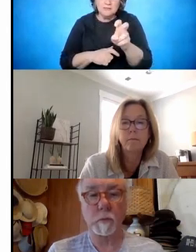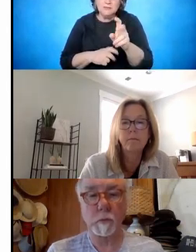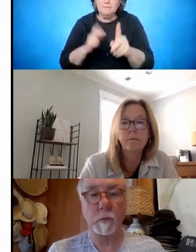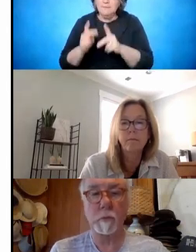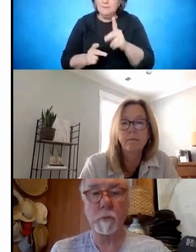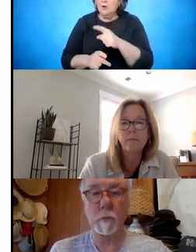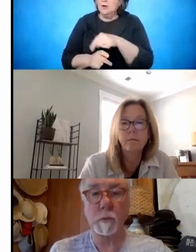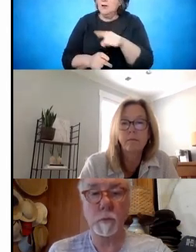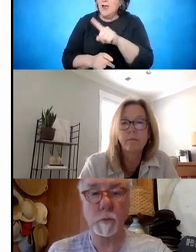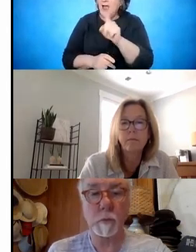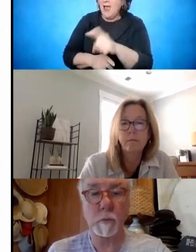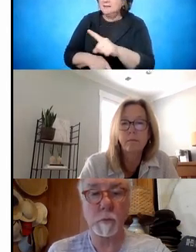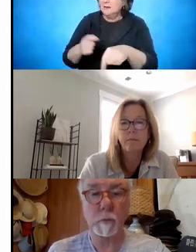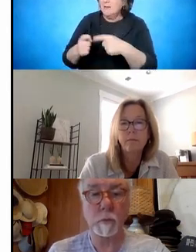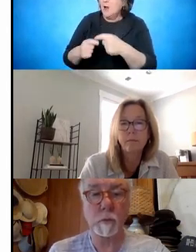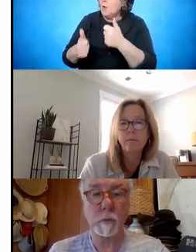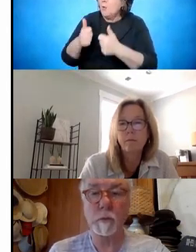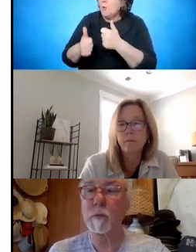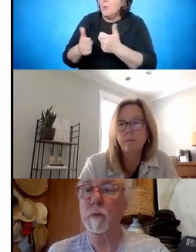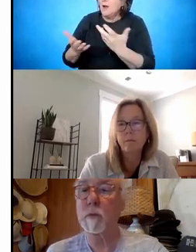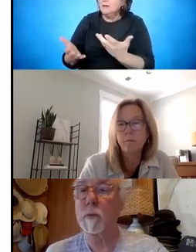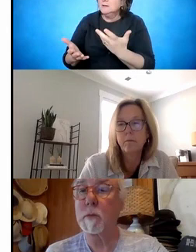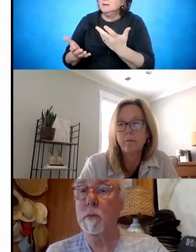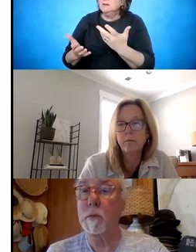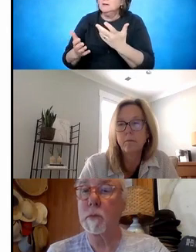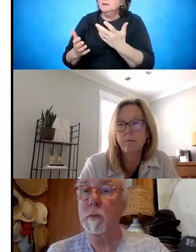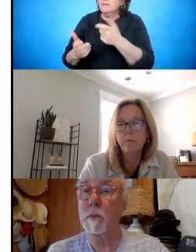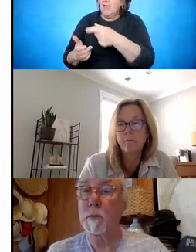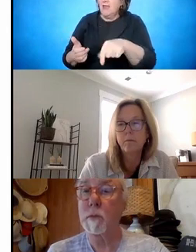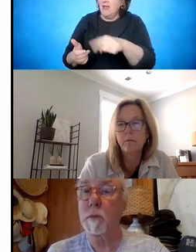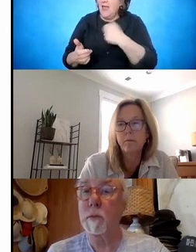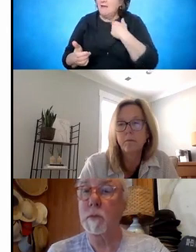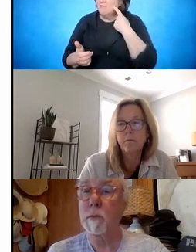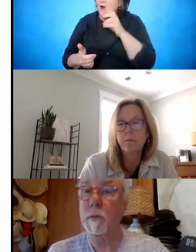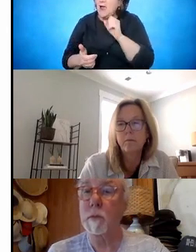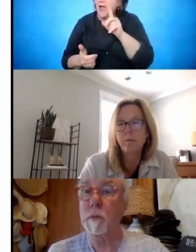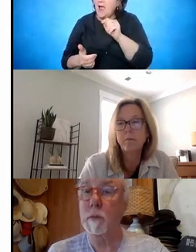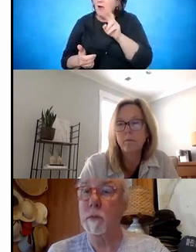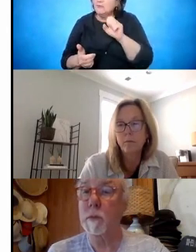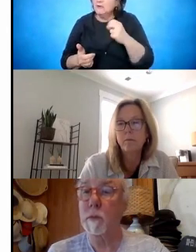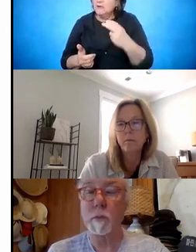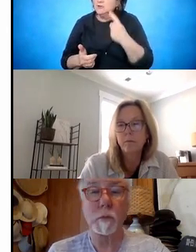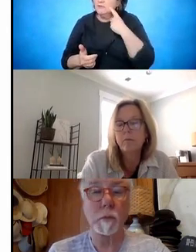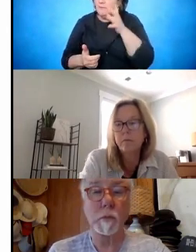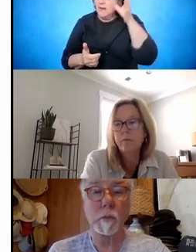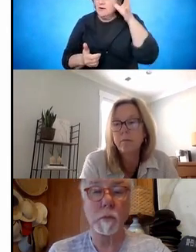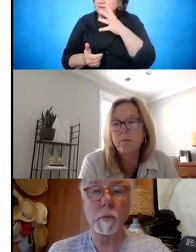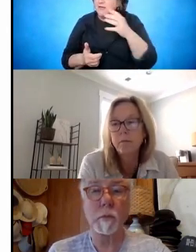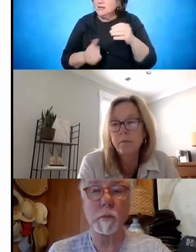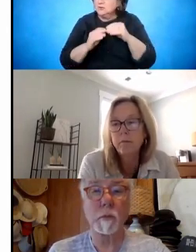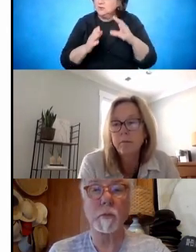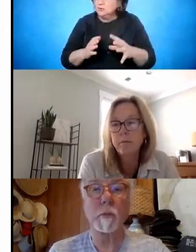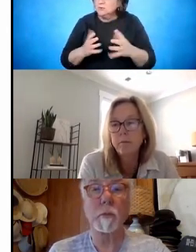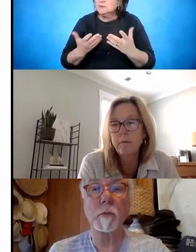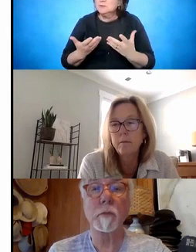have for families and for students. Because I think most of the states we work with do have that in place. So I, that would,